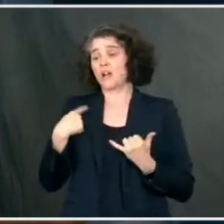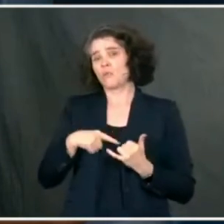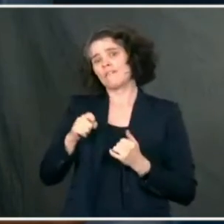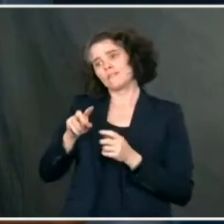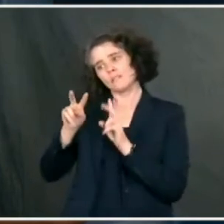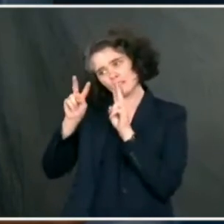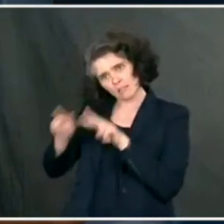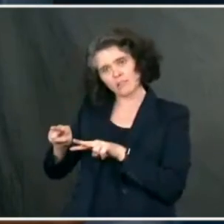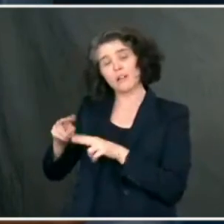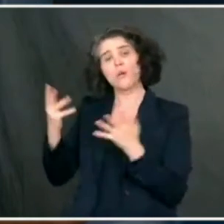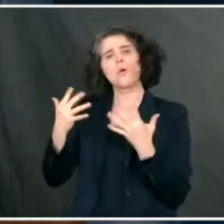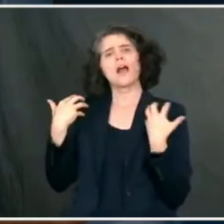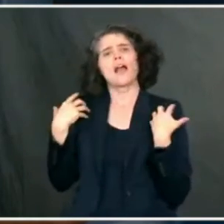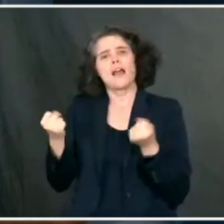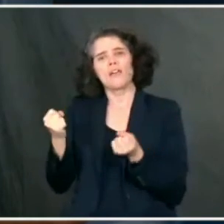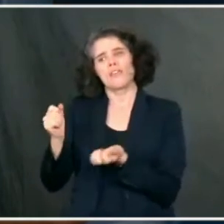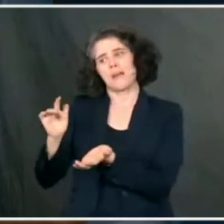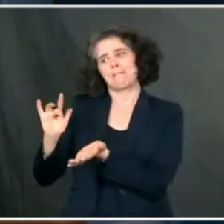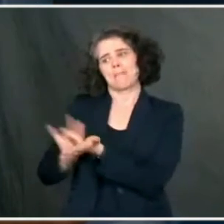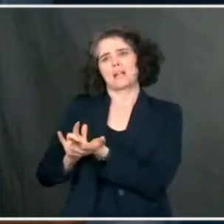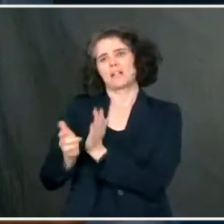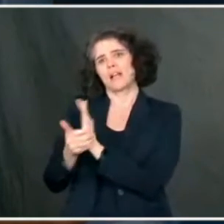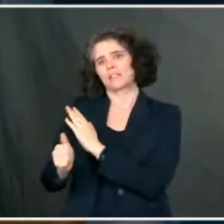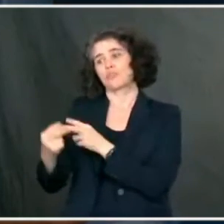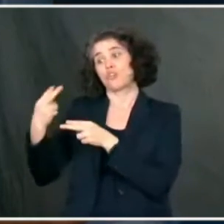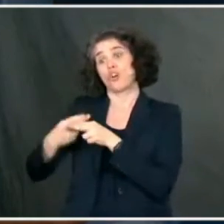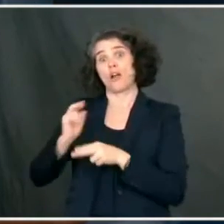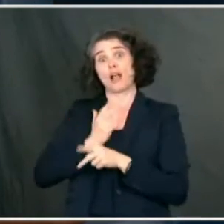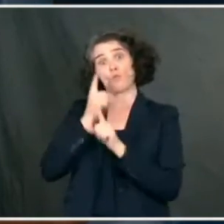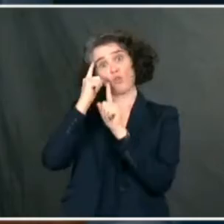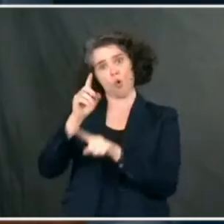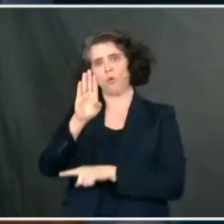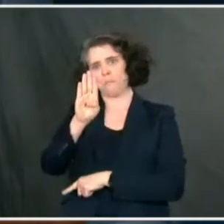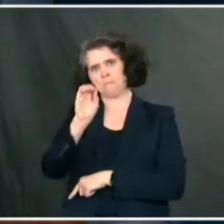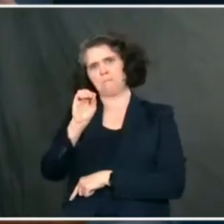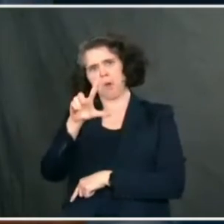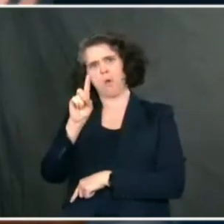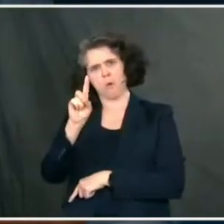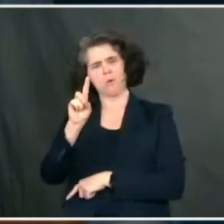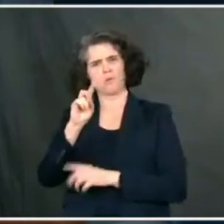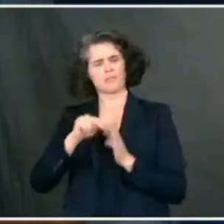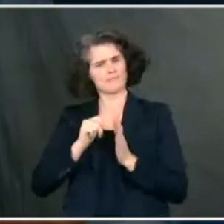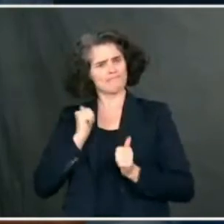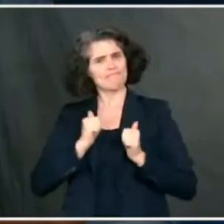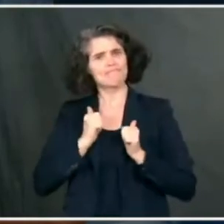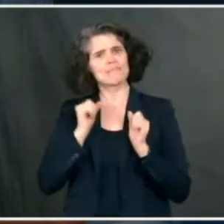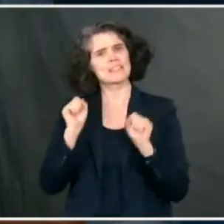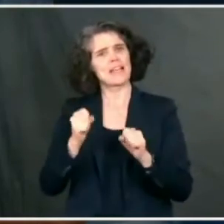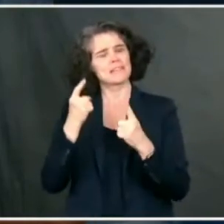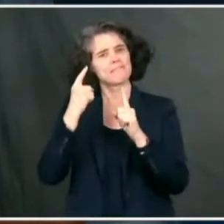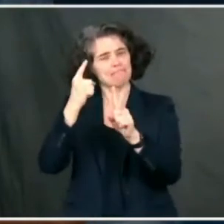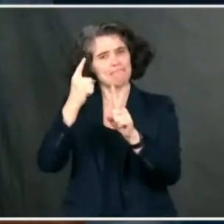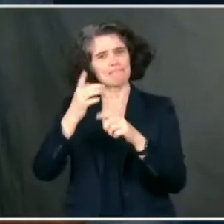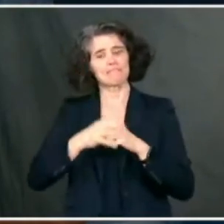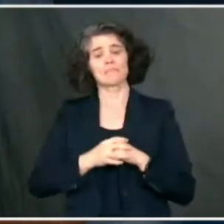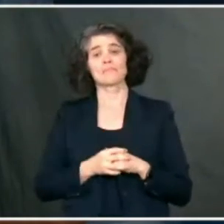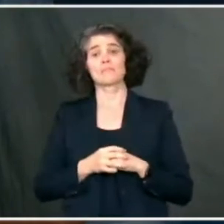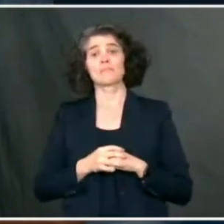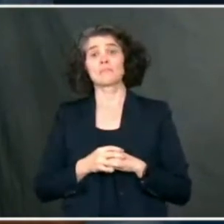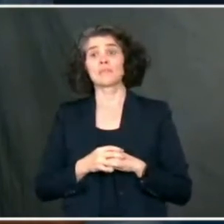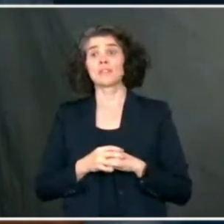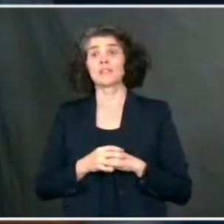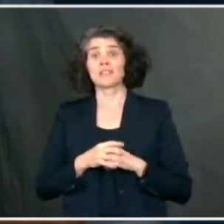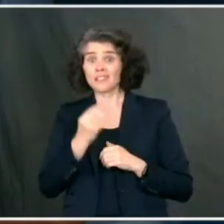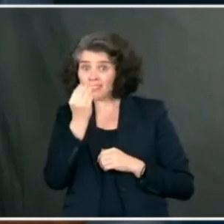have consistently called a bold goal. I will note also that some of the reporting this morning, which Kristen asked about earlier, was that the Trump